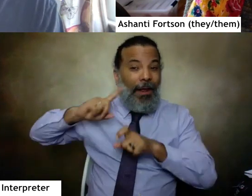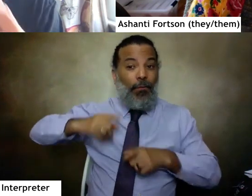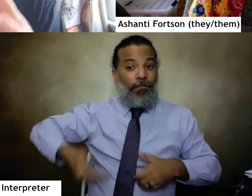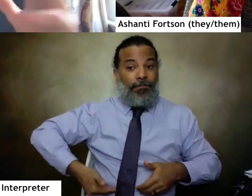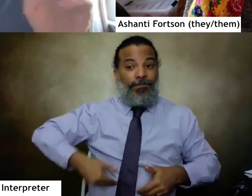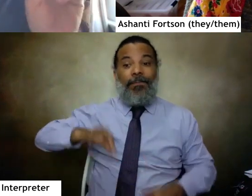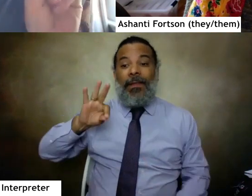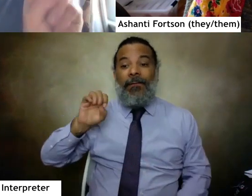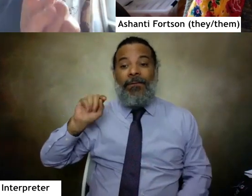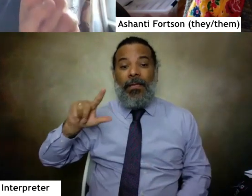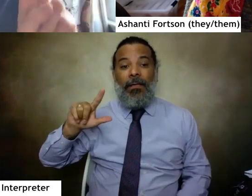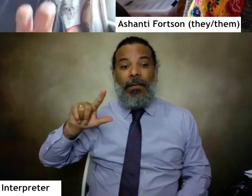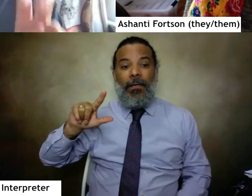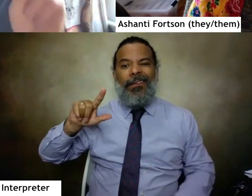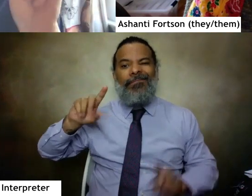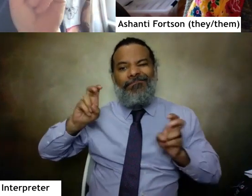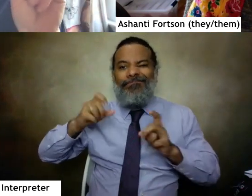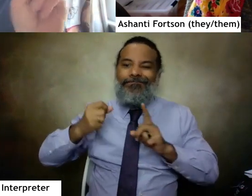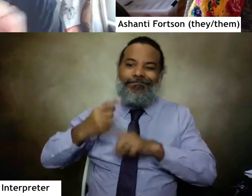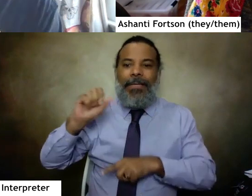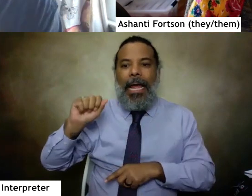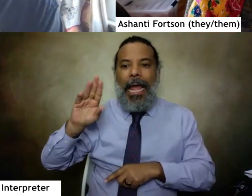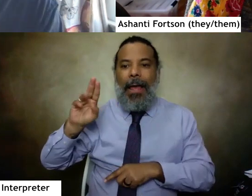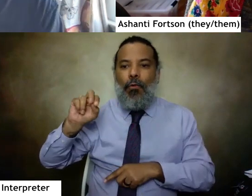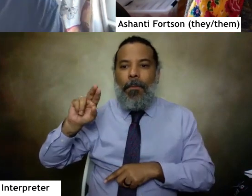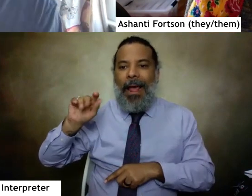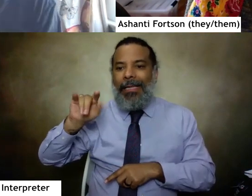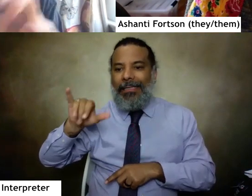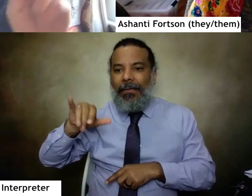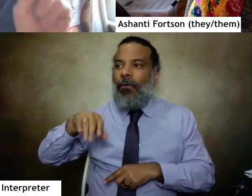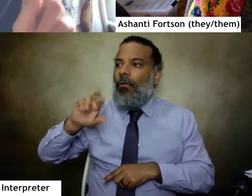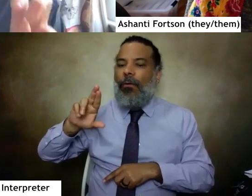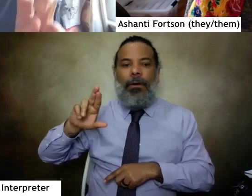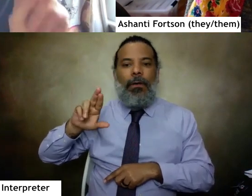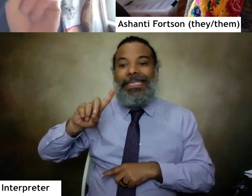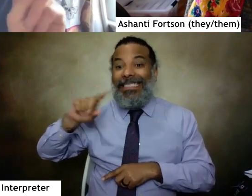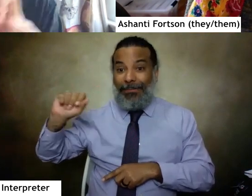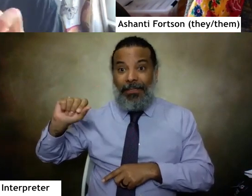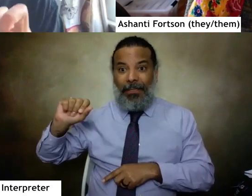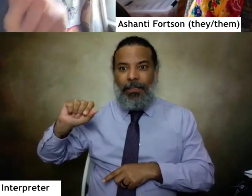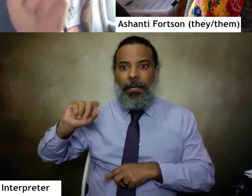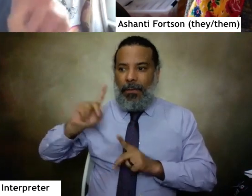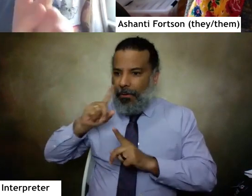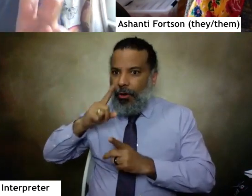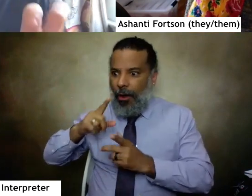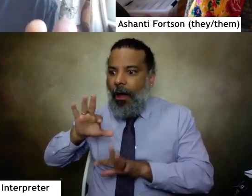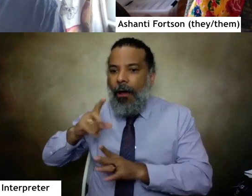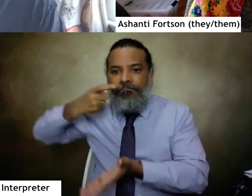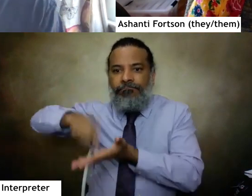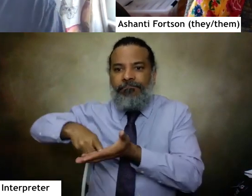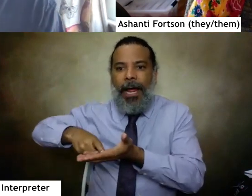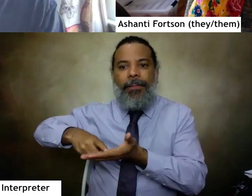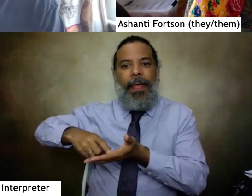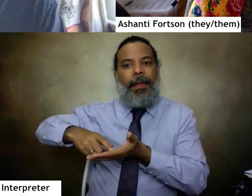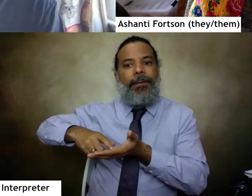abnormalities or disabilities so people could end these defective